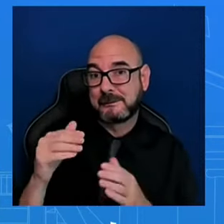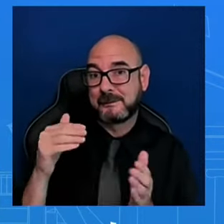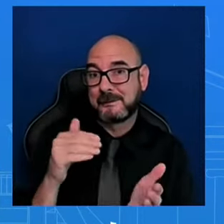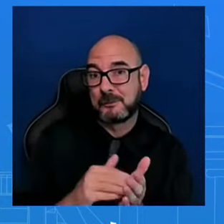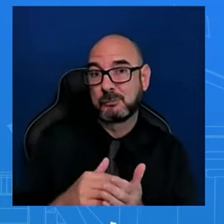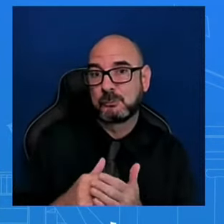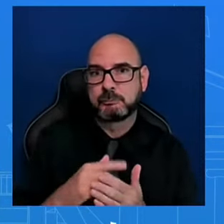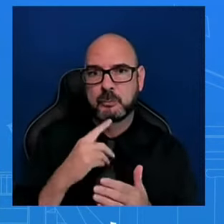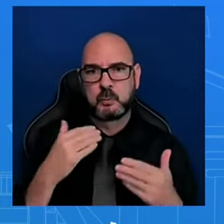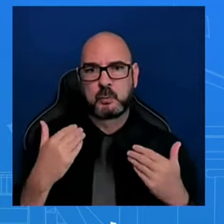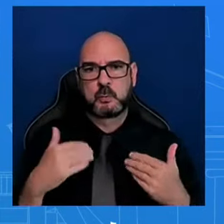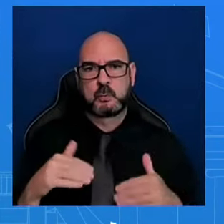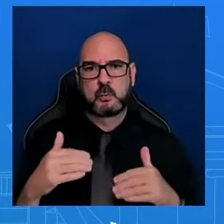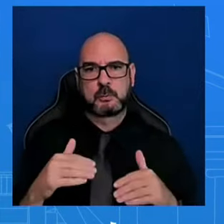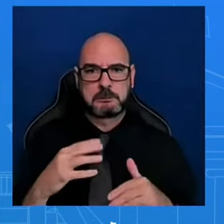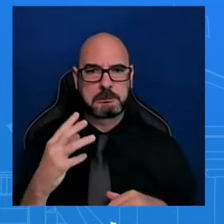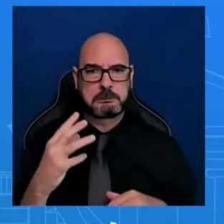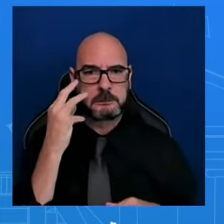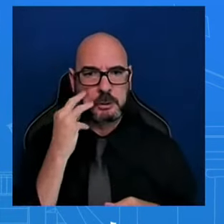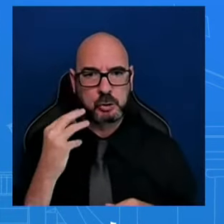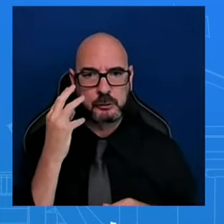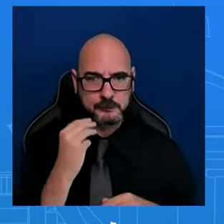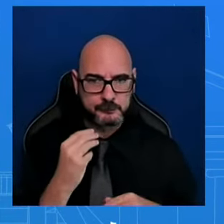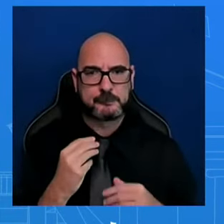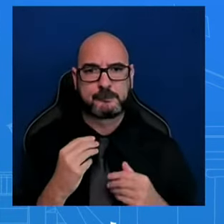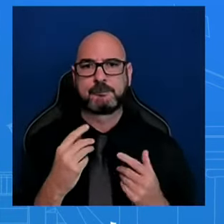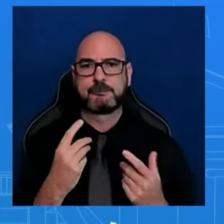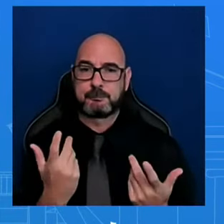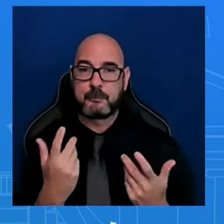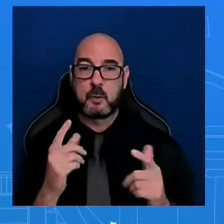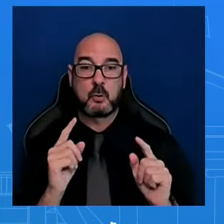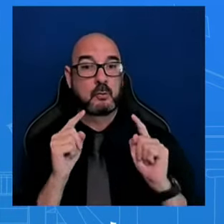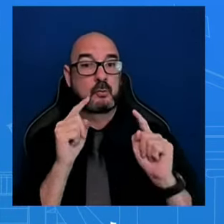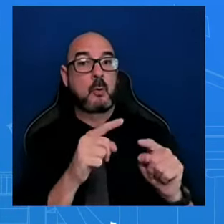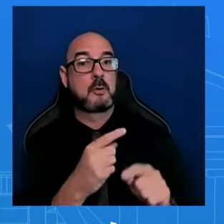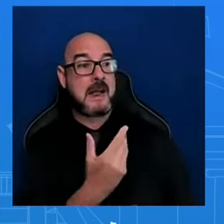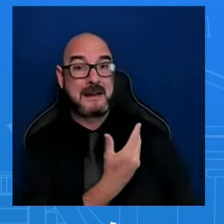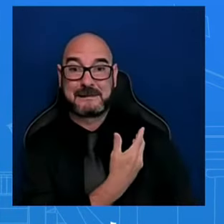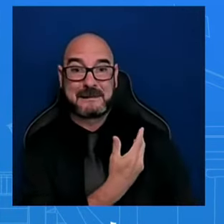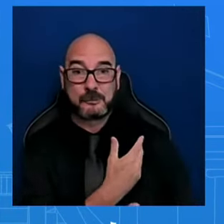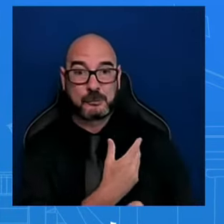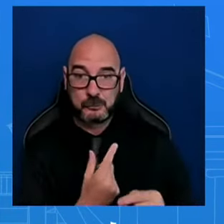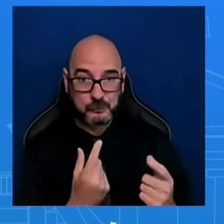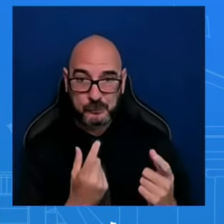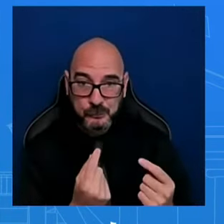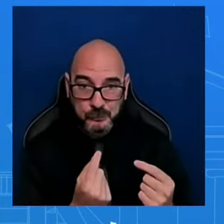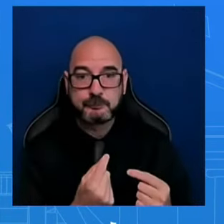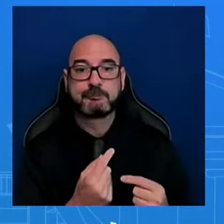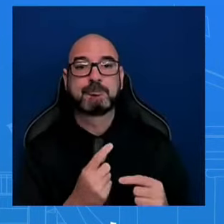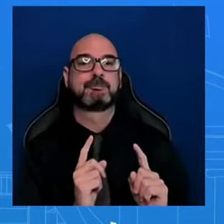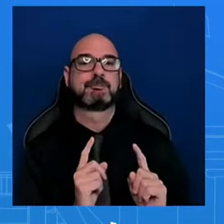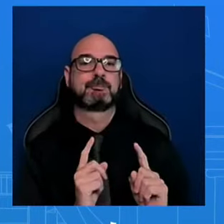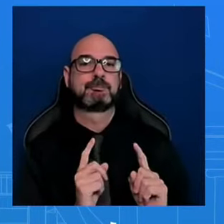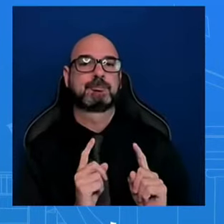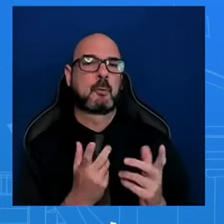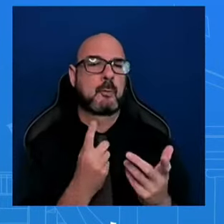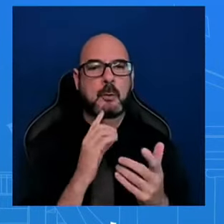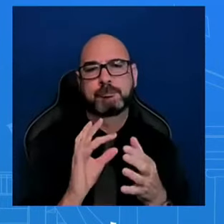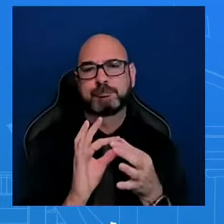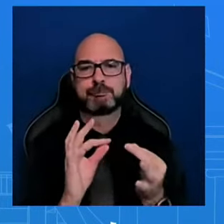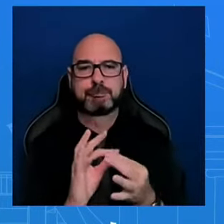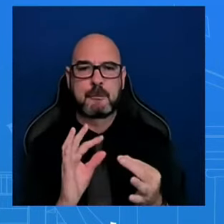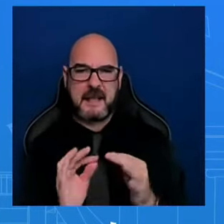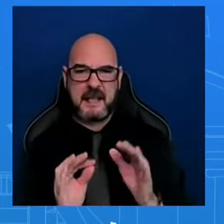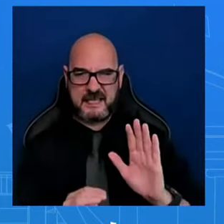experience, have gone to Gaza, and they were able to share their firsthand experience with the president. And so I can share